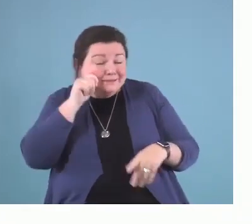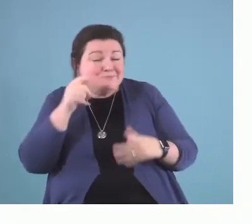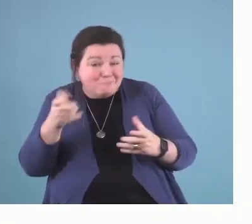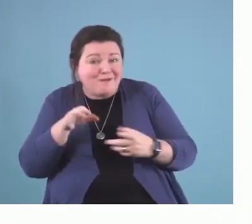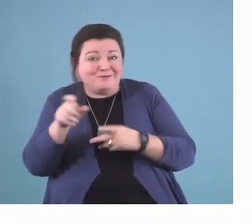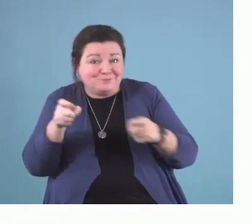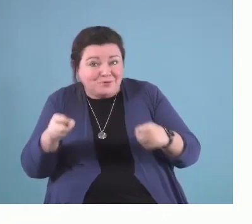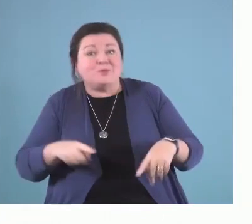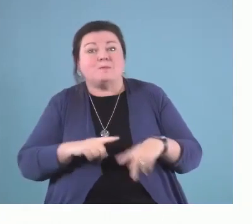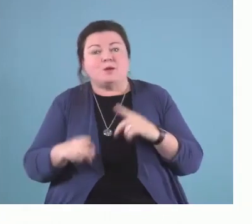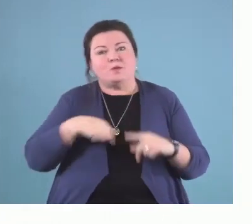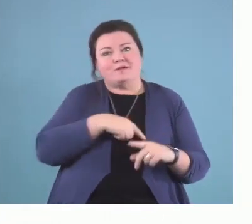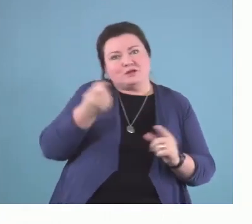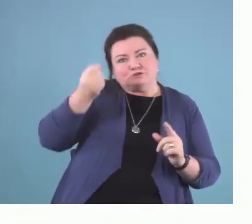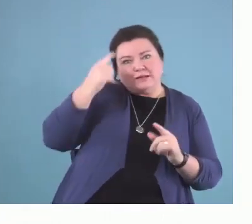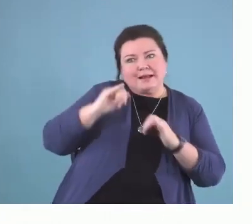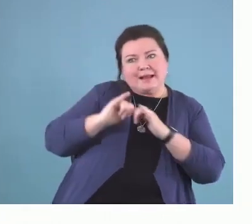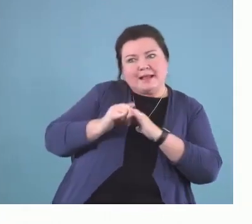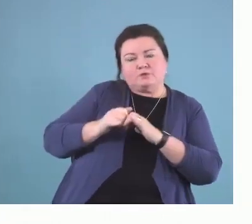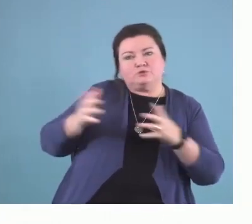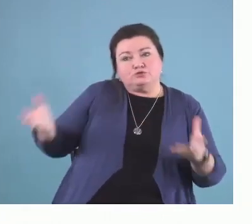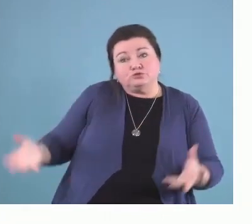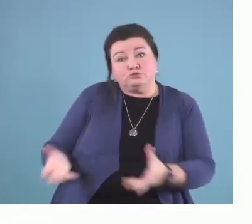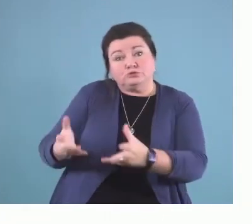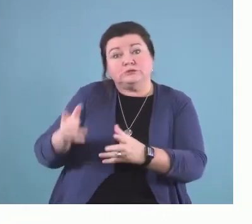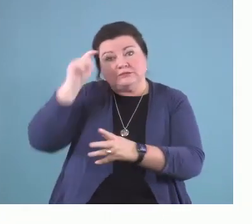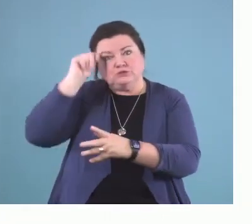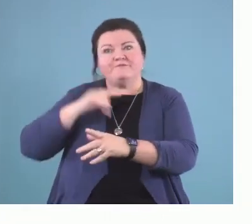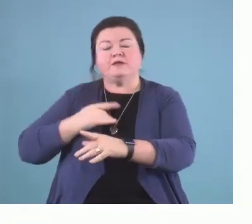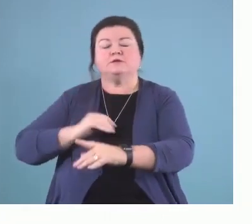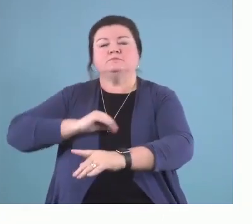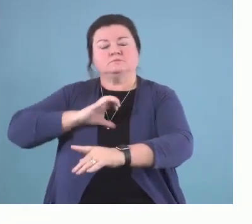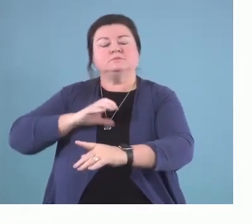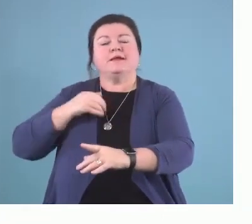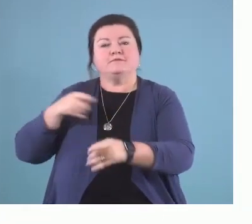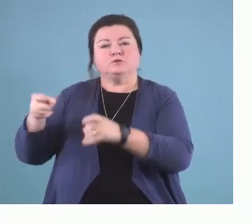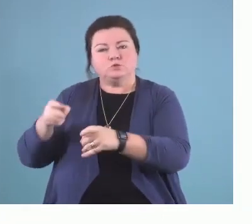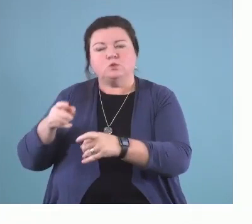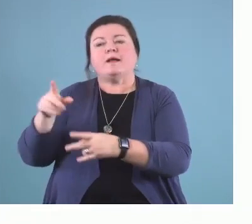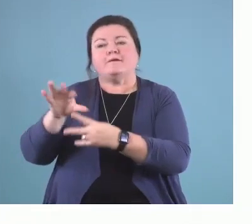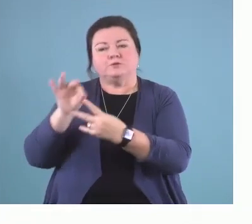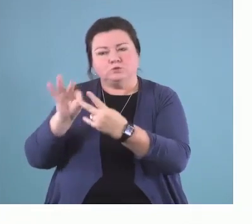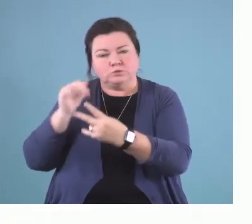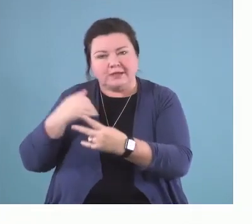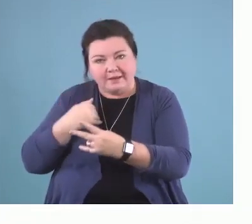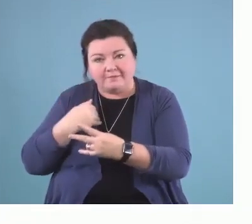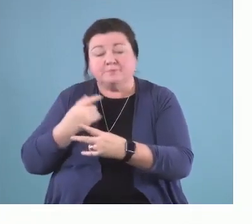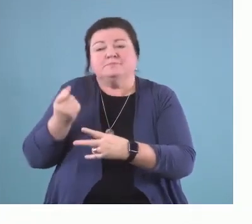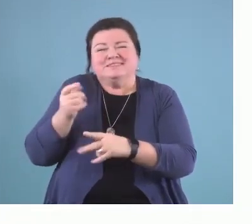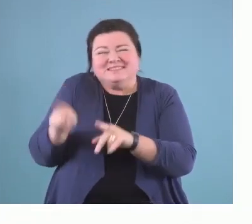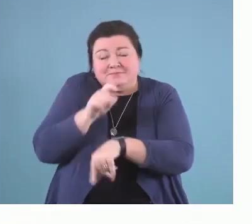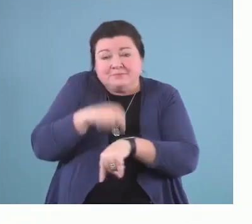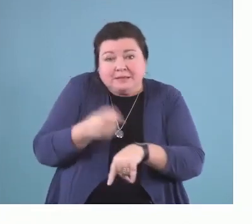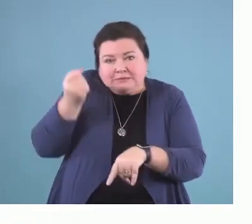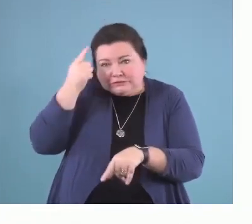understand how to help them get it and have choice, but also understand the repercussions or the consequences